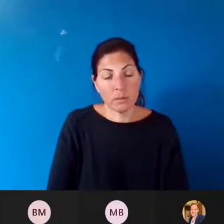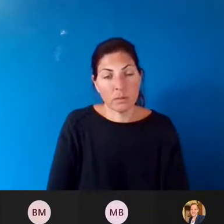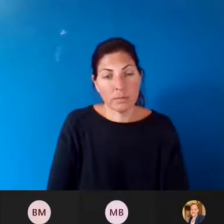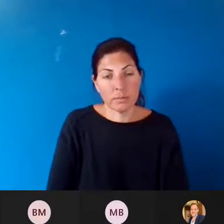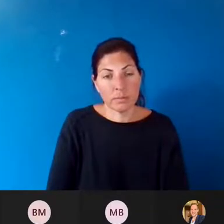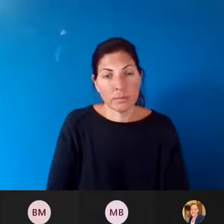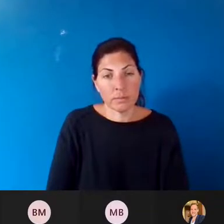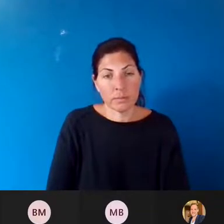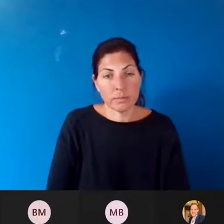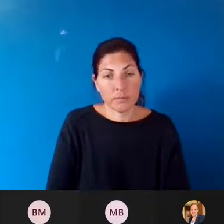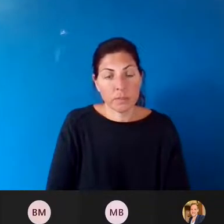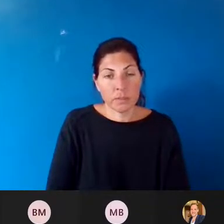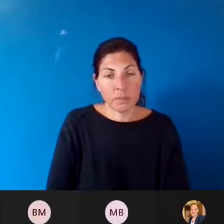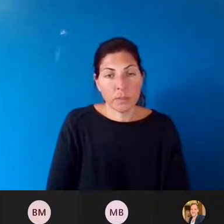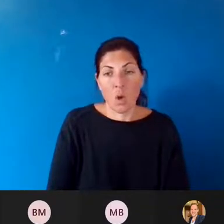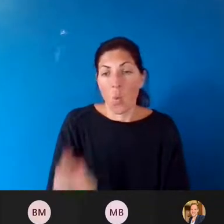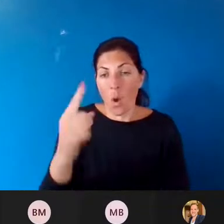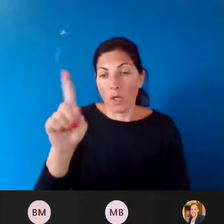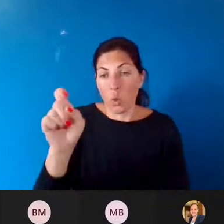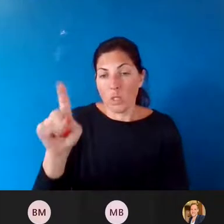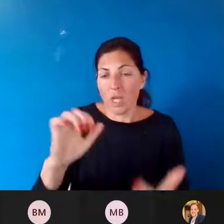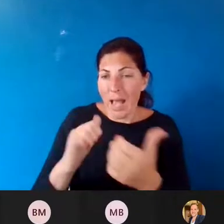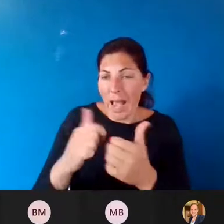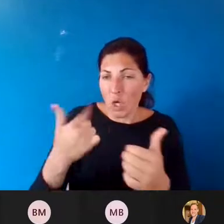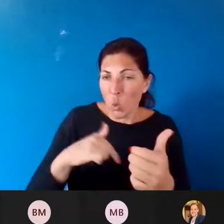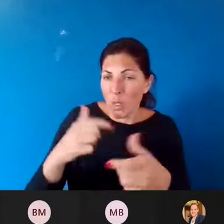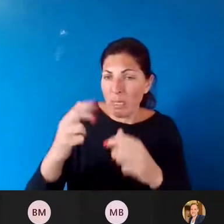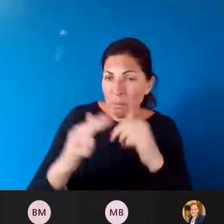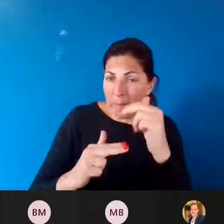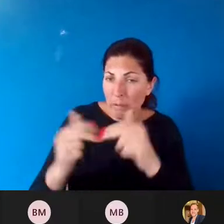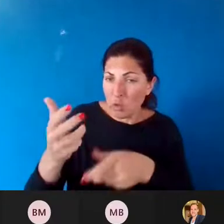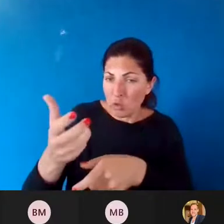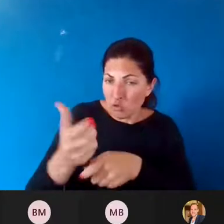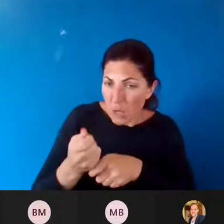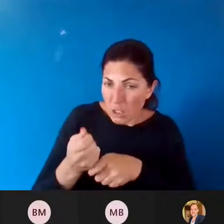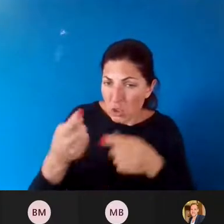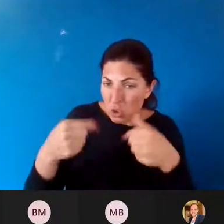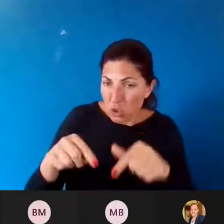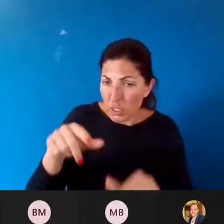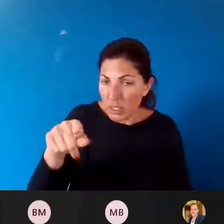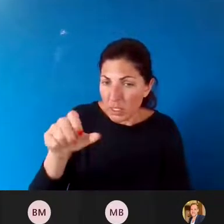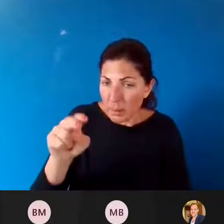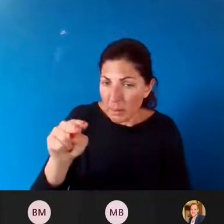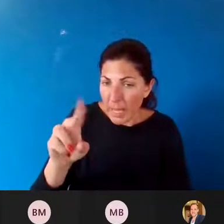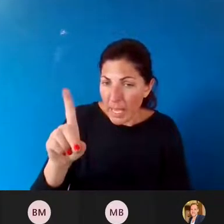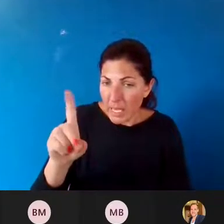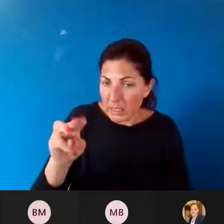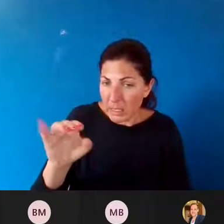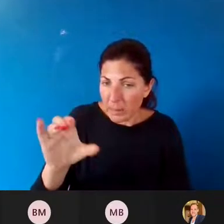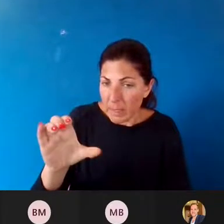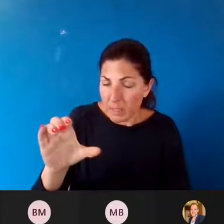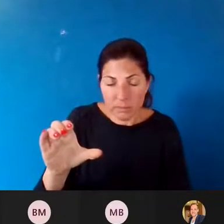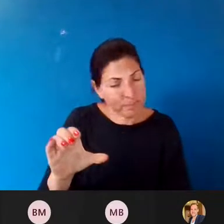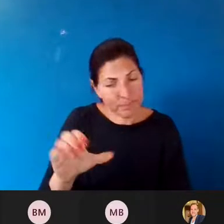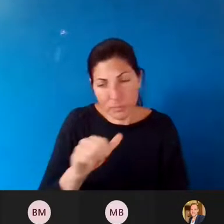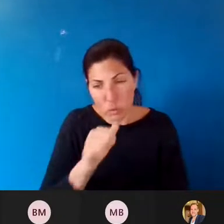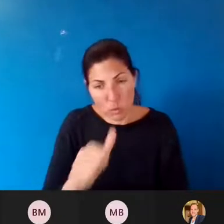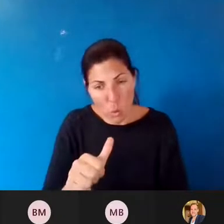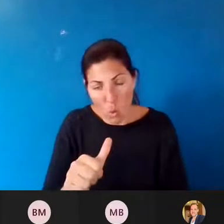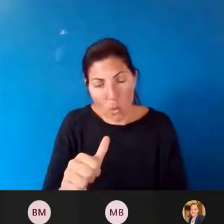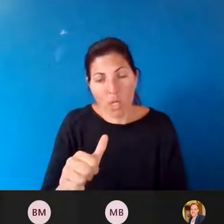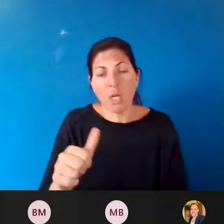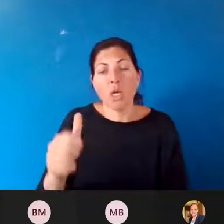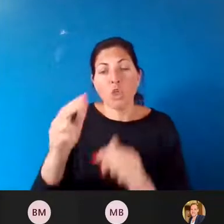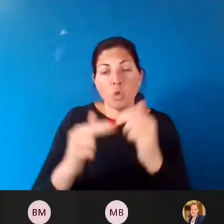during the pandemic? And to which my answer is, you don't. You don't build trust during the pandemic. You you build trust not during pandemic so that the communities are willing to trust you